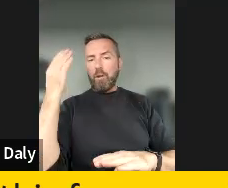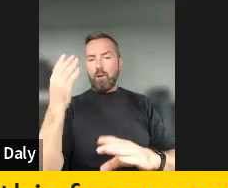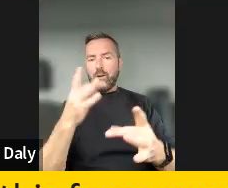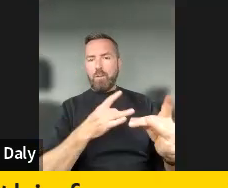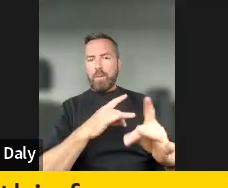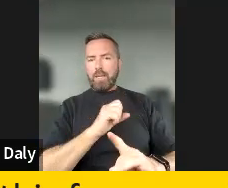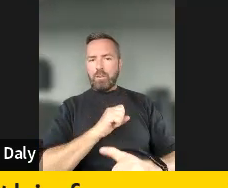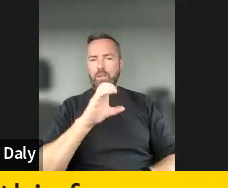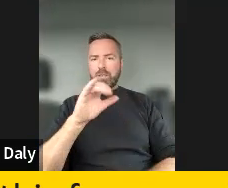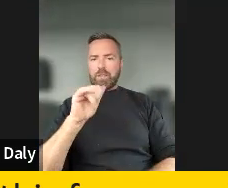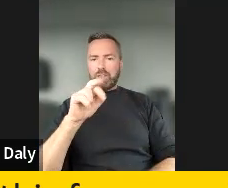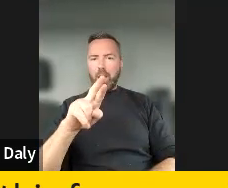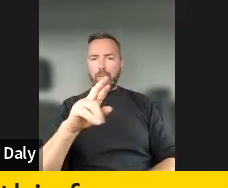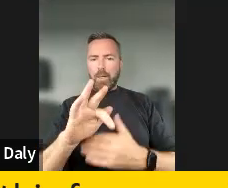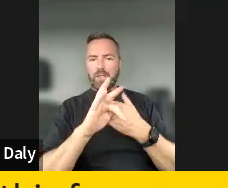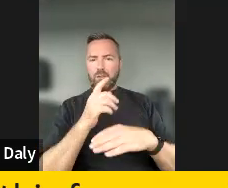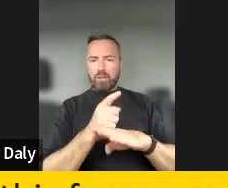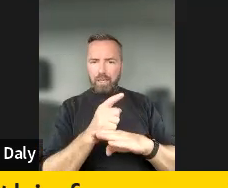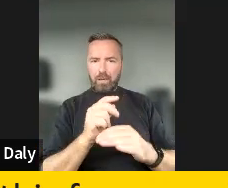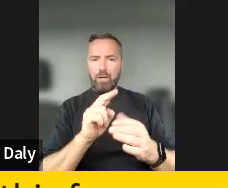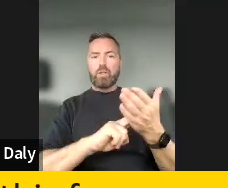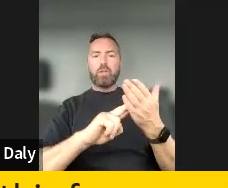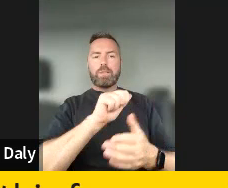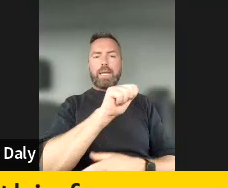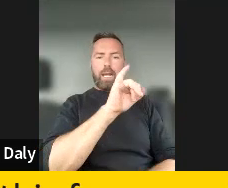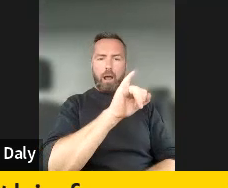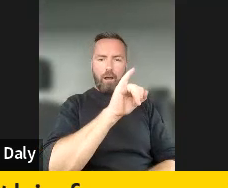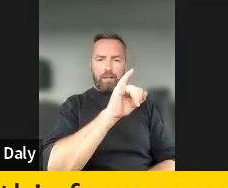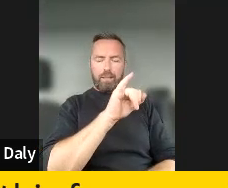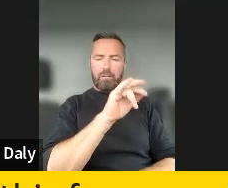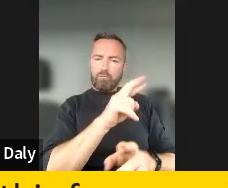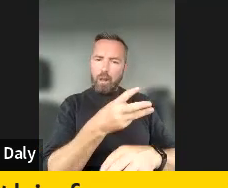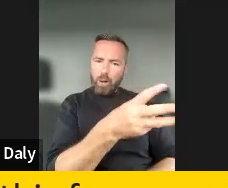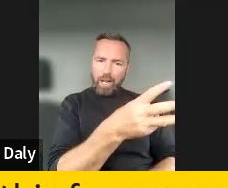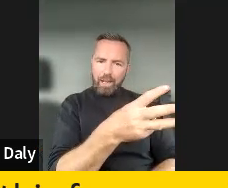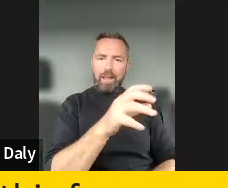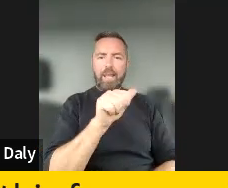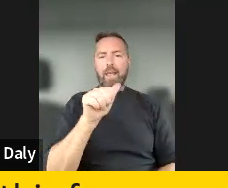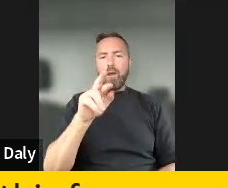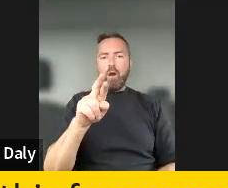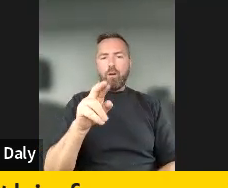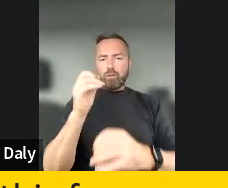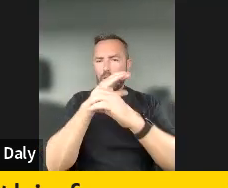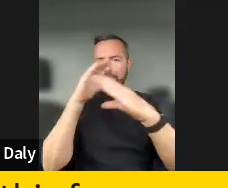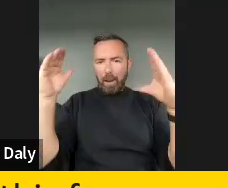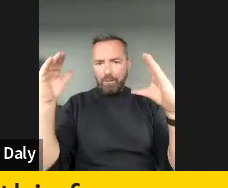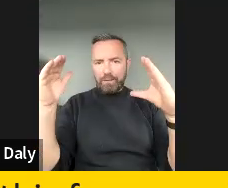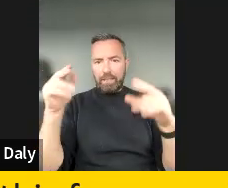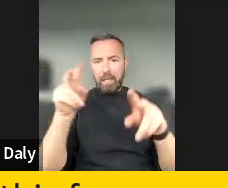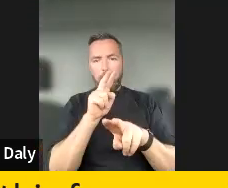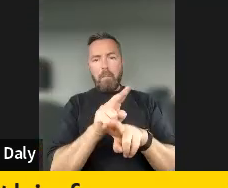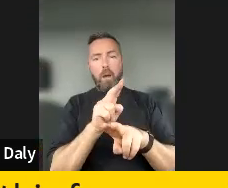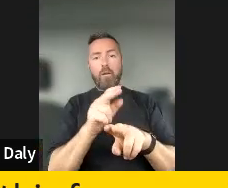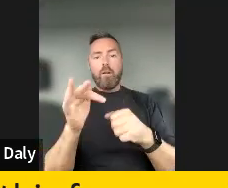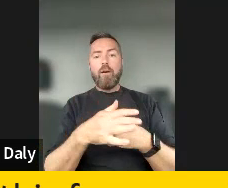security, the ethical use of AI, the transparency of algorithms, um, the monitoring constantly of online